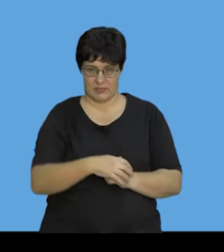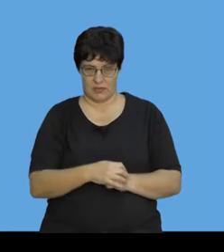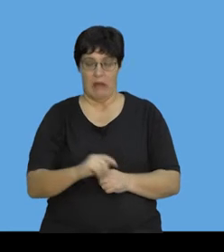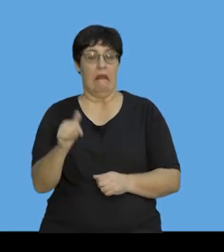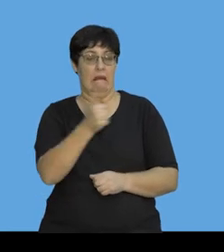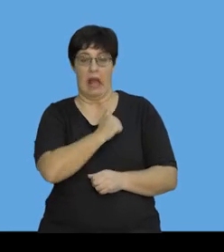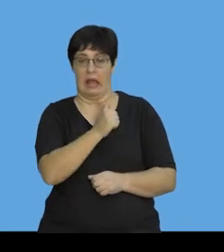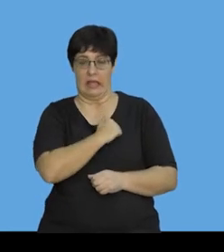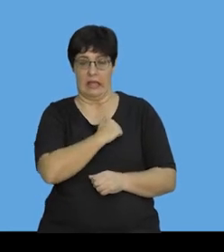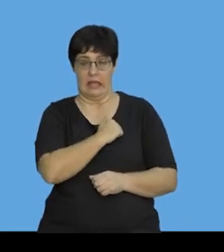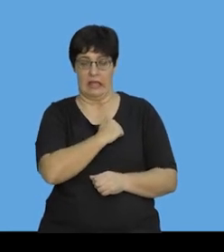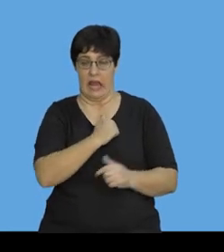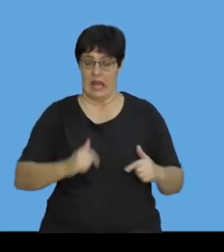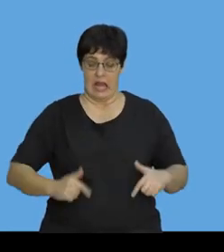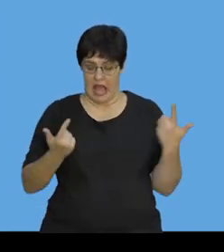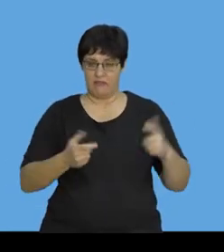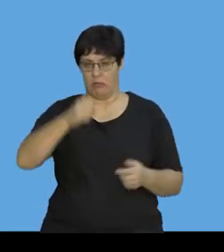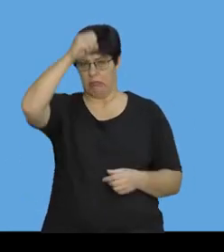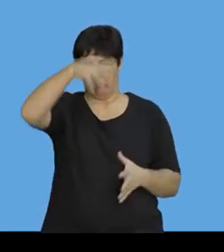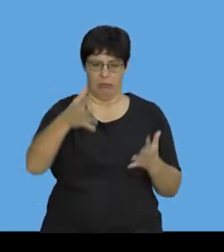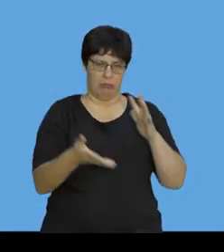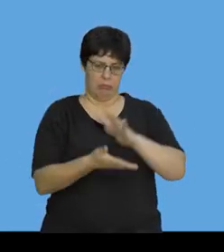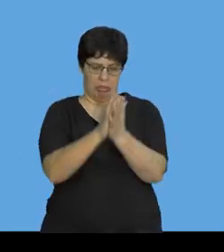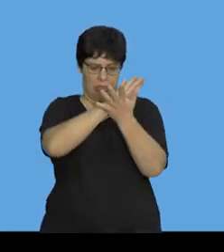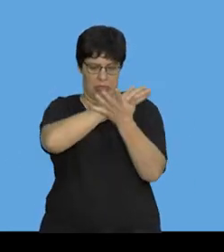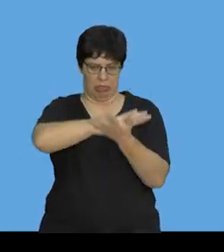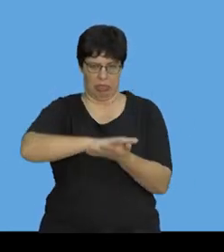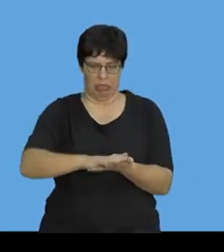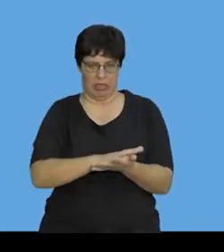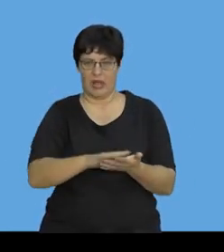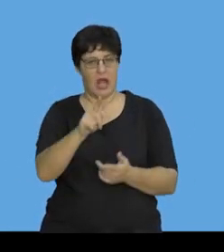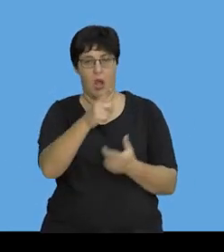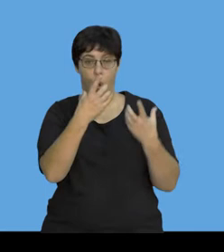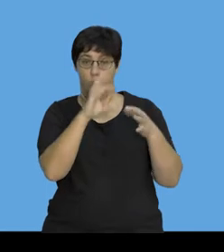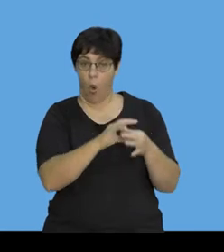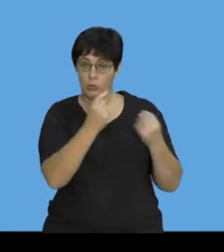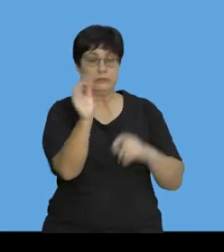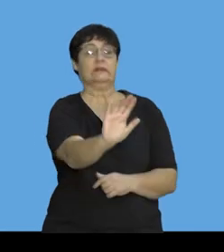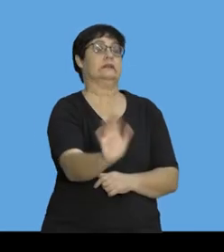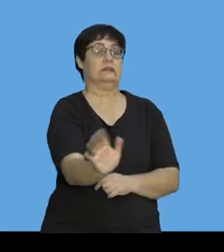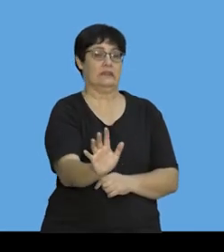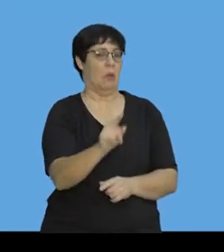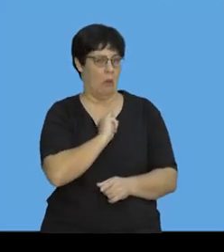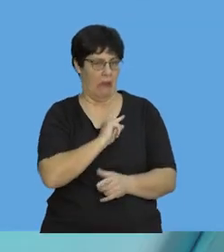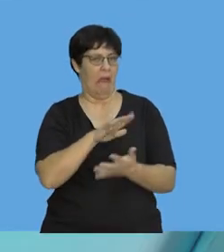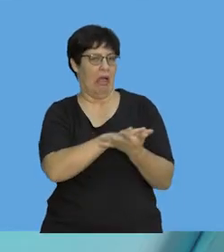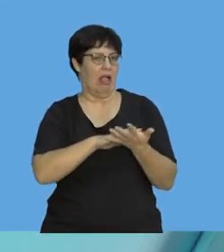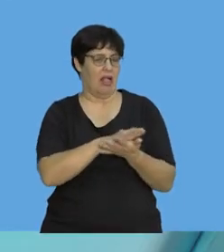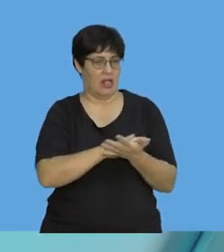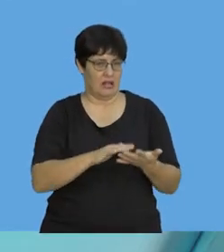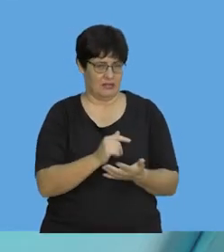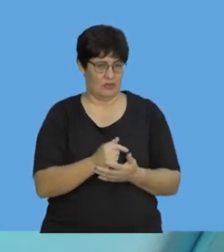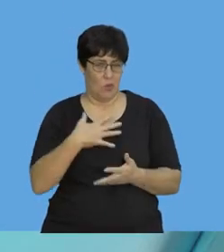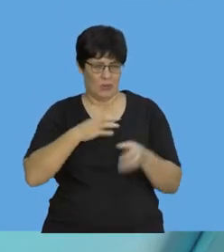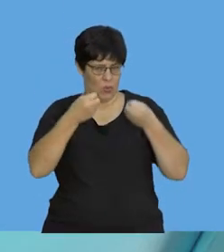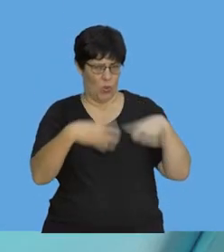in person because it would just get messy. So, I'm not going to suggest you do this at home because it's messy and we don't want to waste